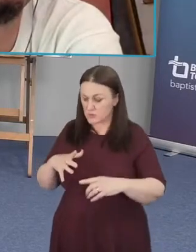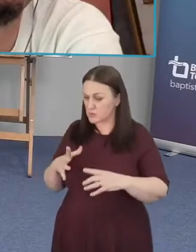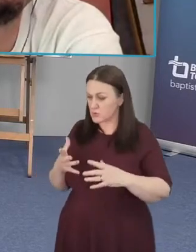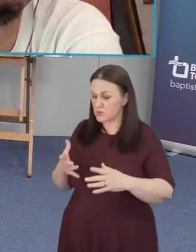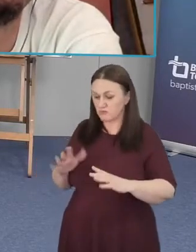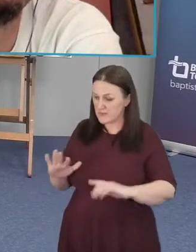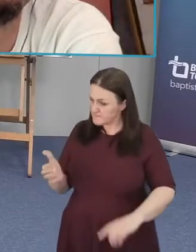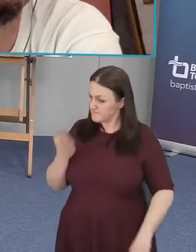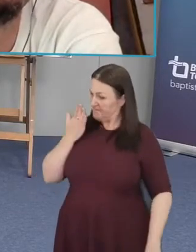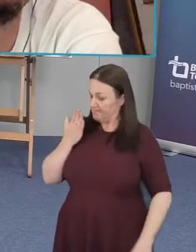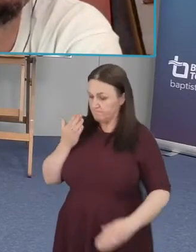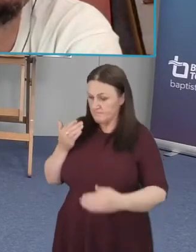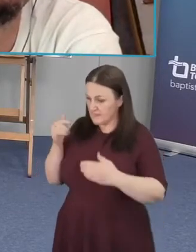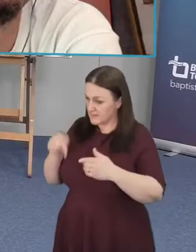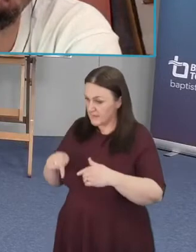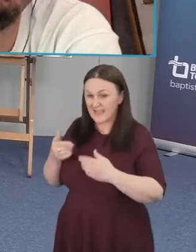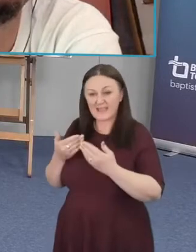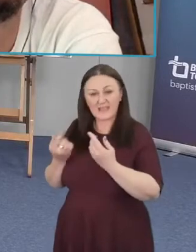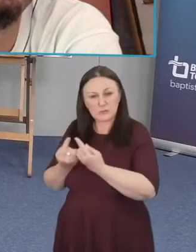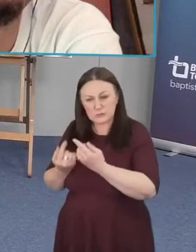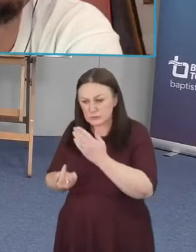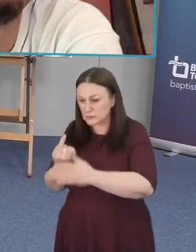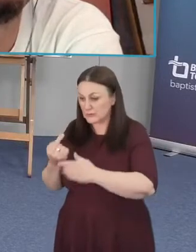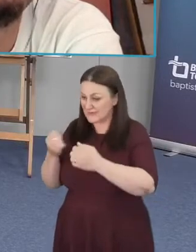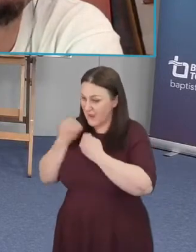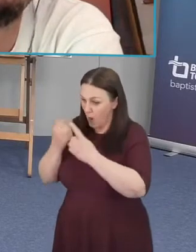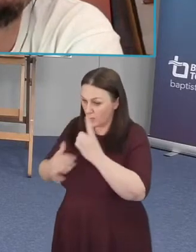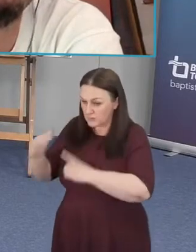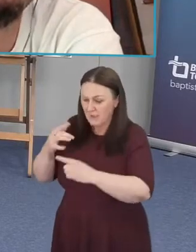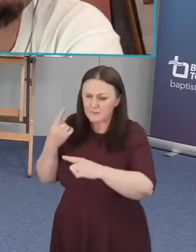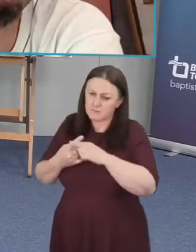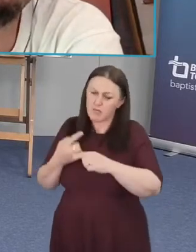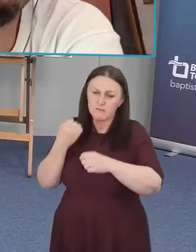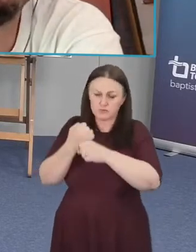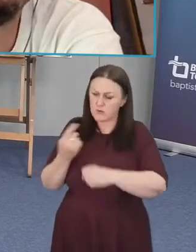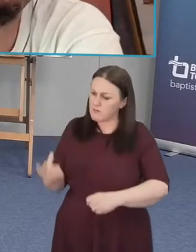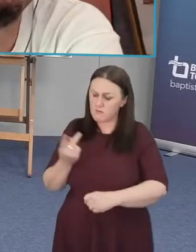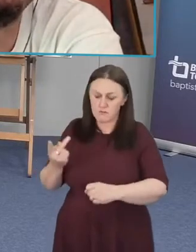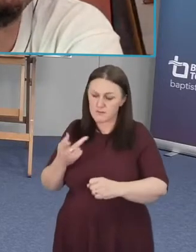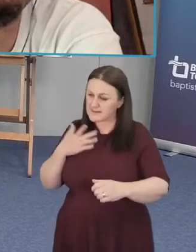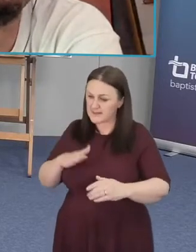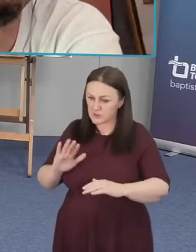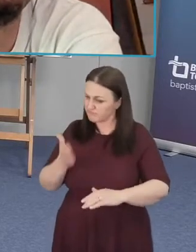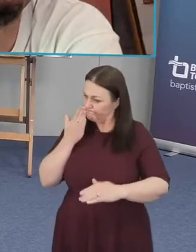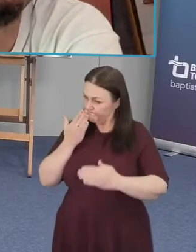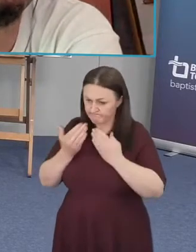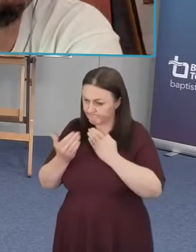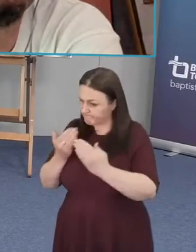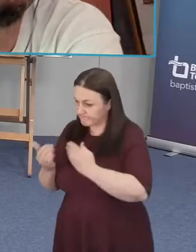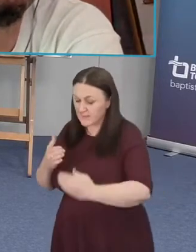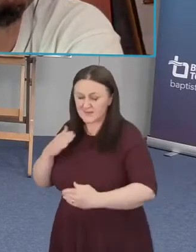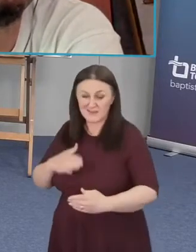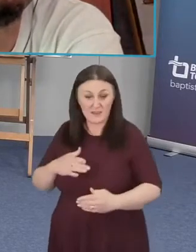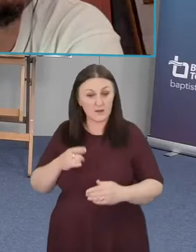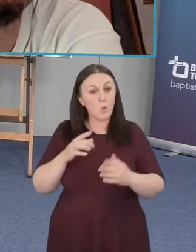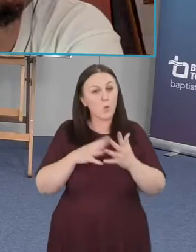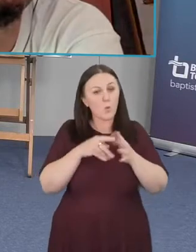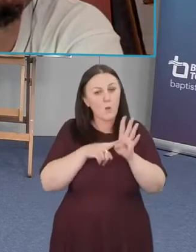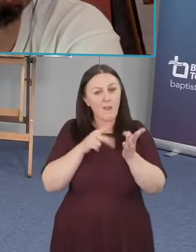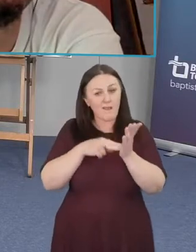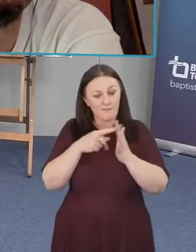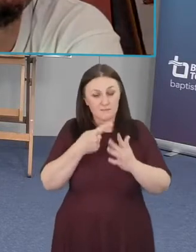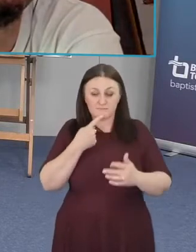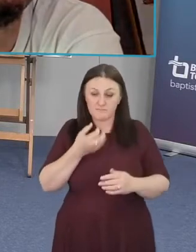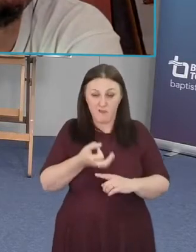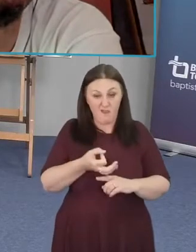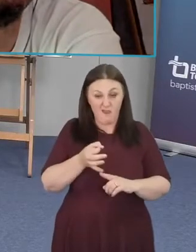that sadly are the case within the church as well as within society we've got a question here from wayne saying how can a small local church